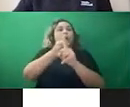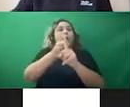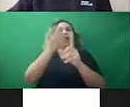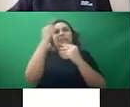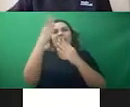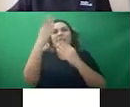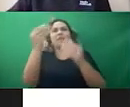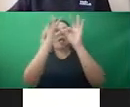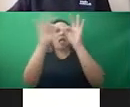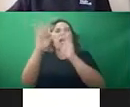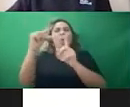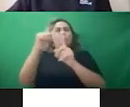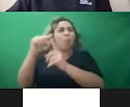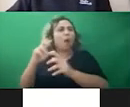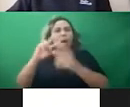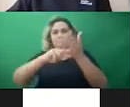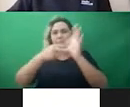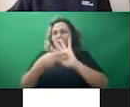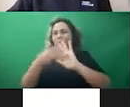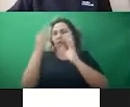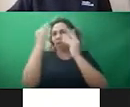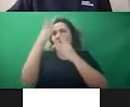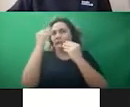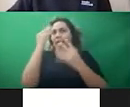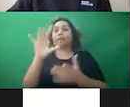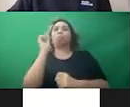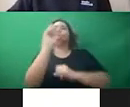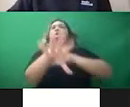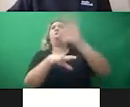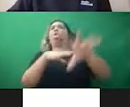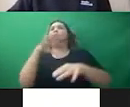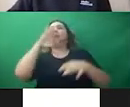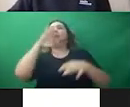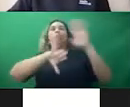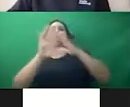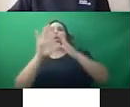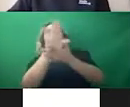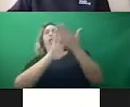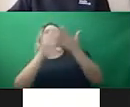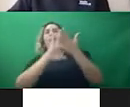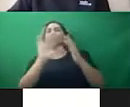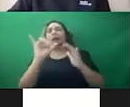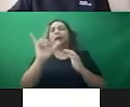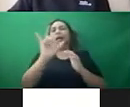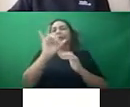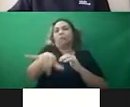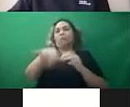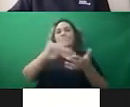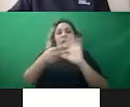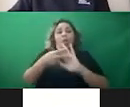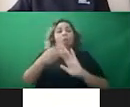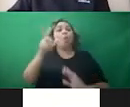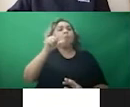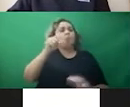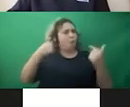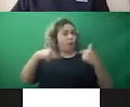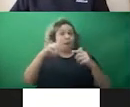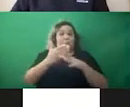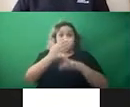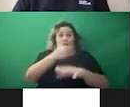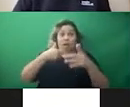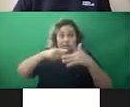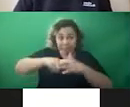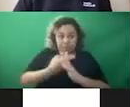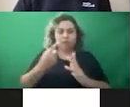systems. Before I jump in, though, I want to talk about who Media Justice is. Put